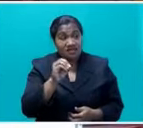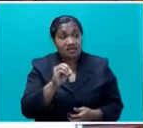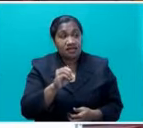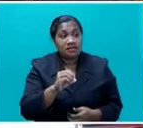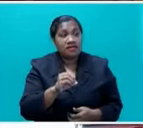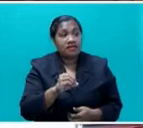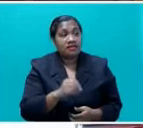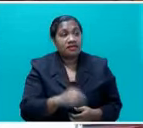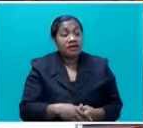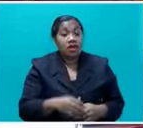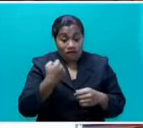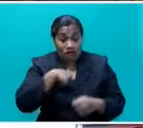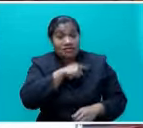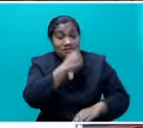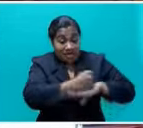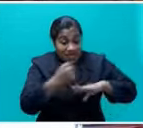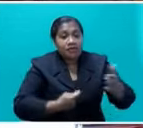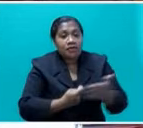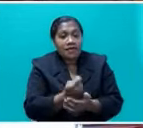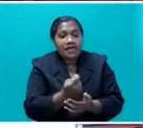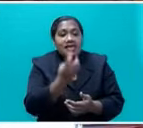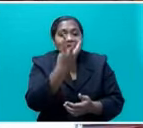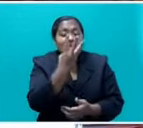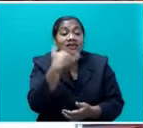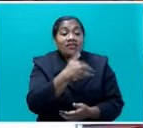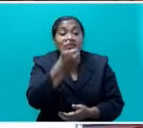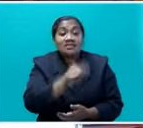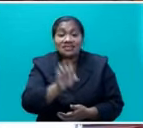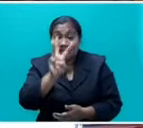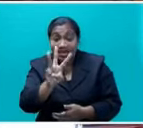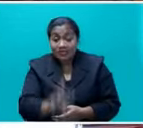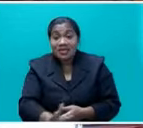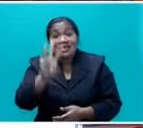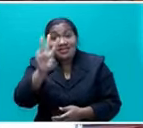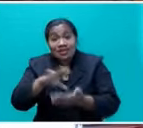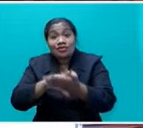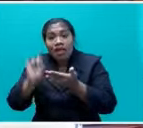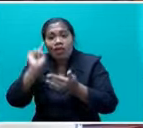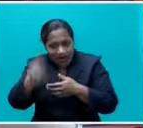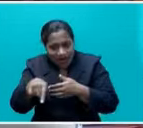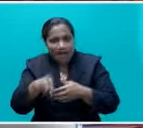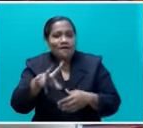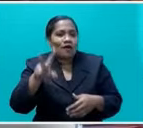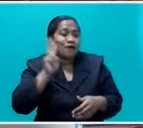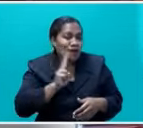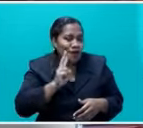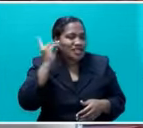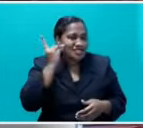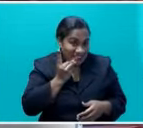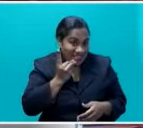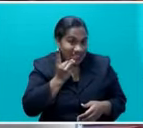pay 363. The $3 is the fee that we pay to Vortafone and also DigiCell